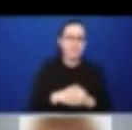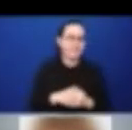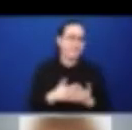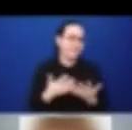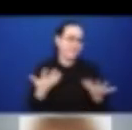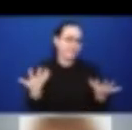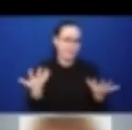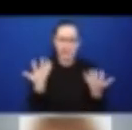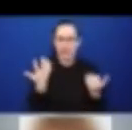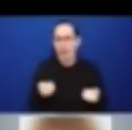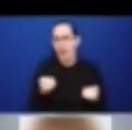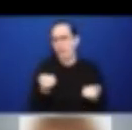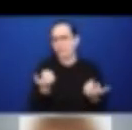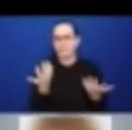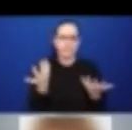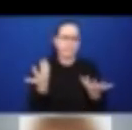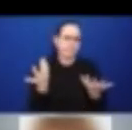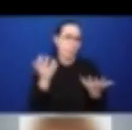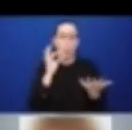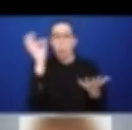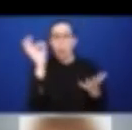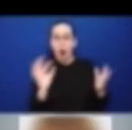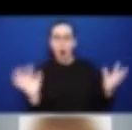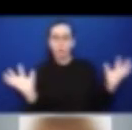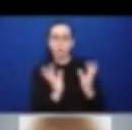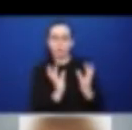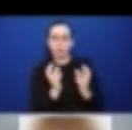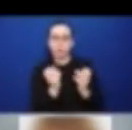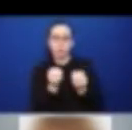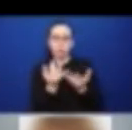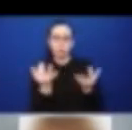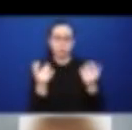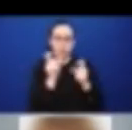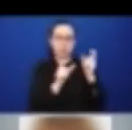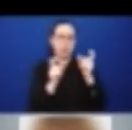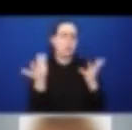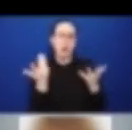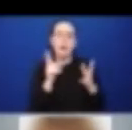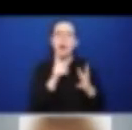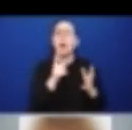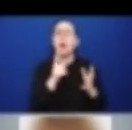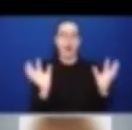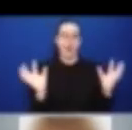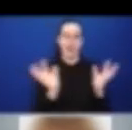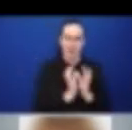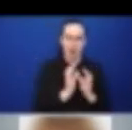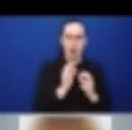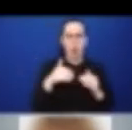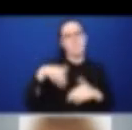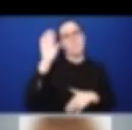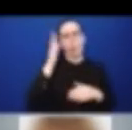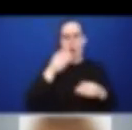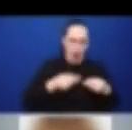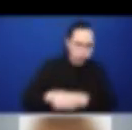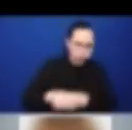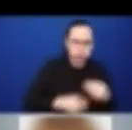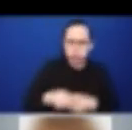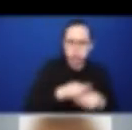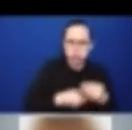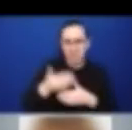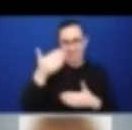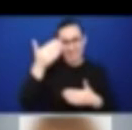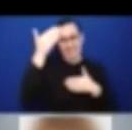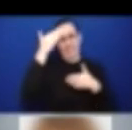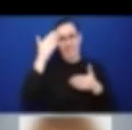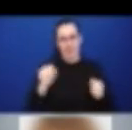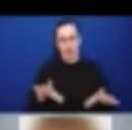risk factor for transmission and infection. And if we look at Article 11 of the